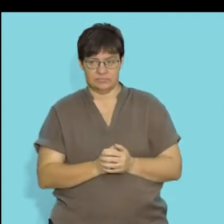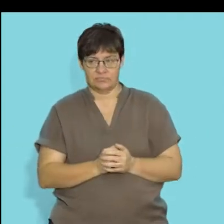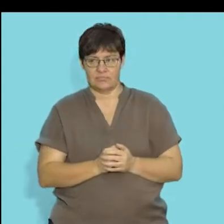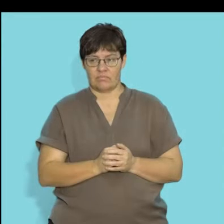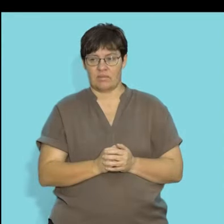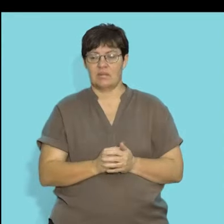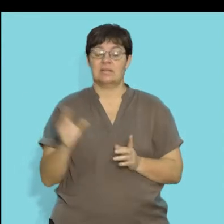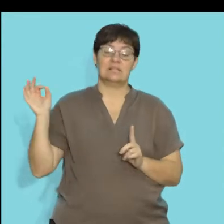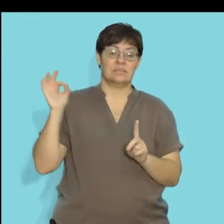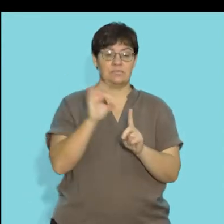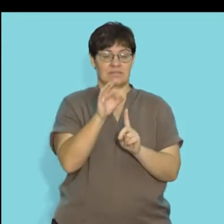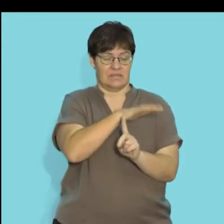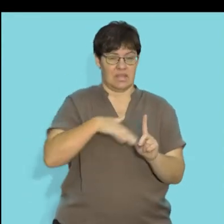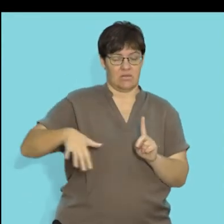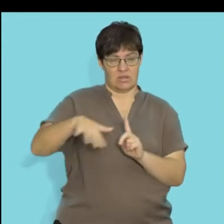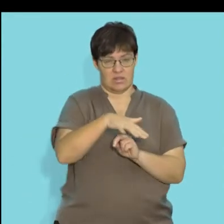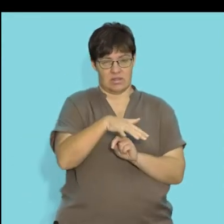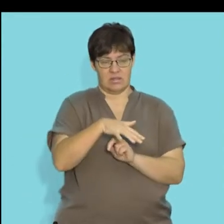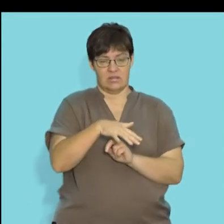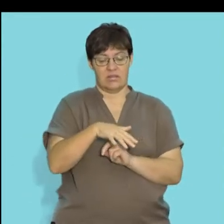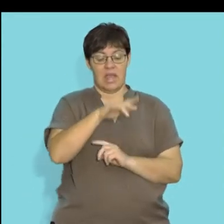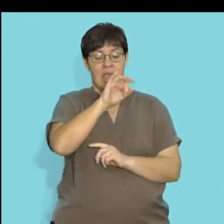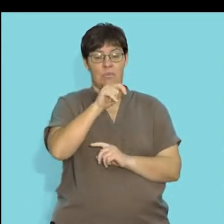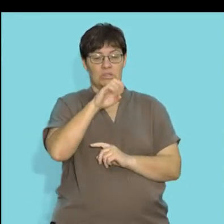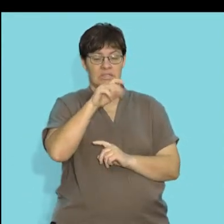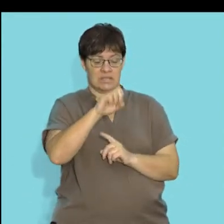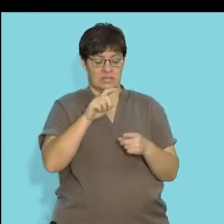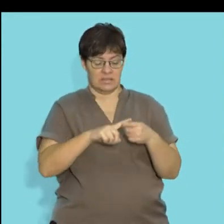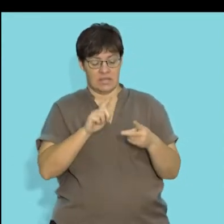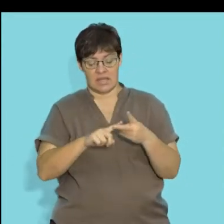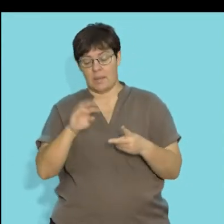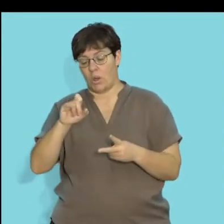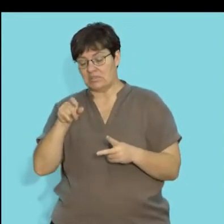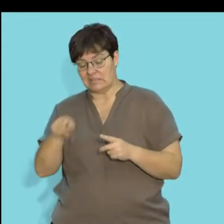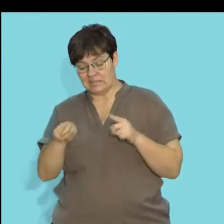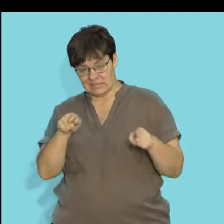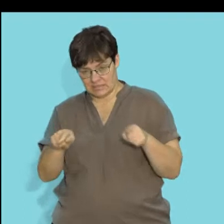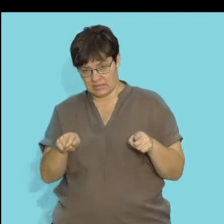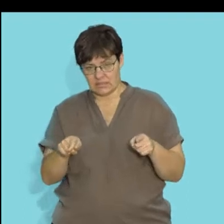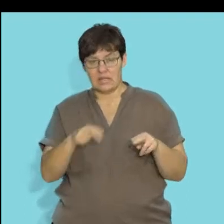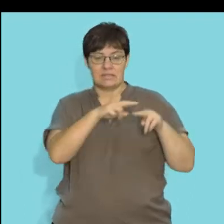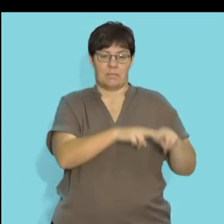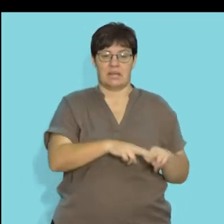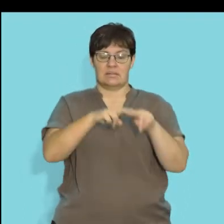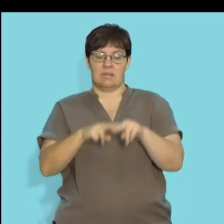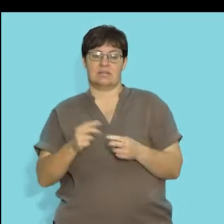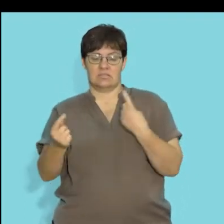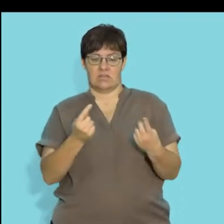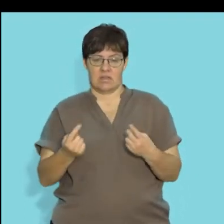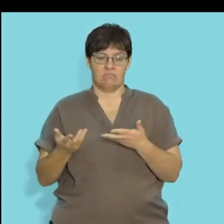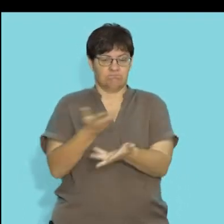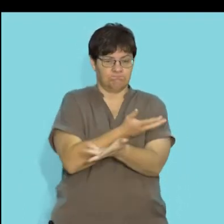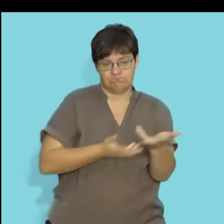refers to the specific area in which the abiotic and the biotic components are interdependent and